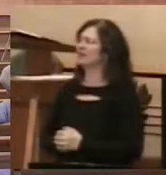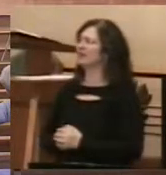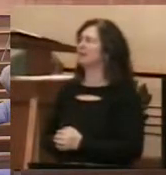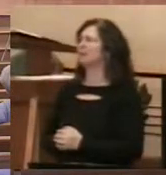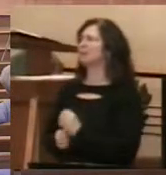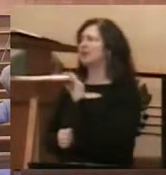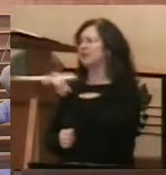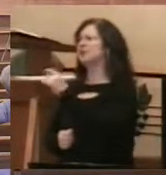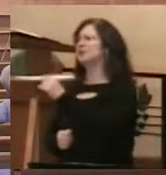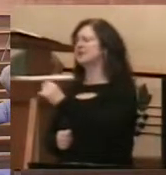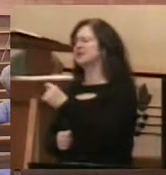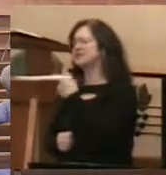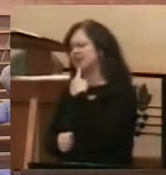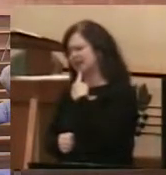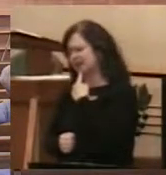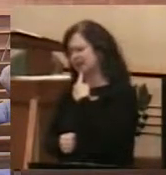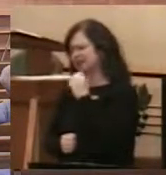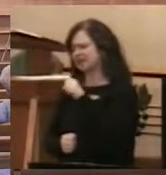nets.